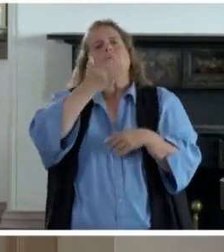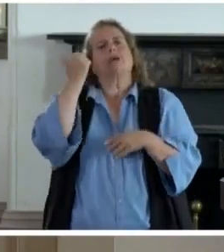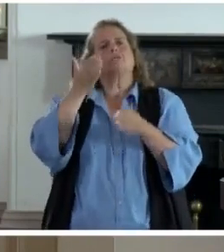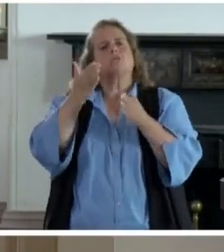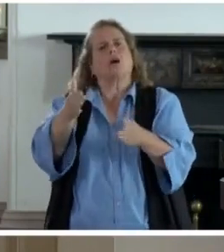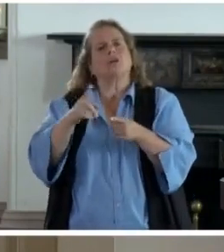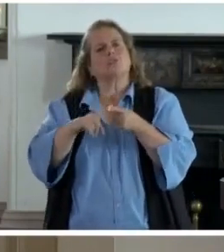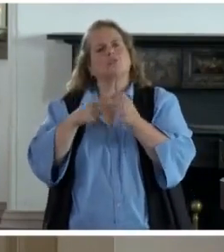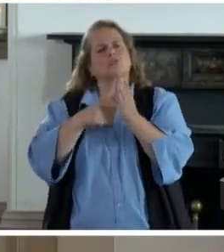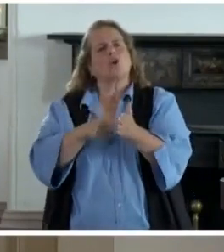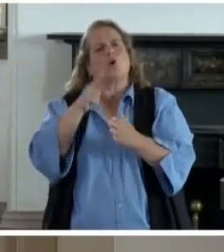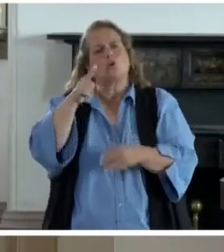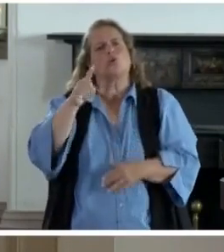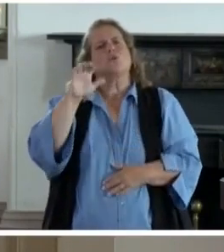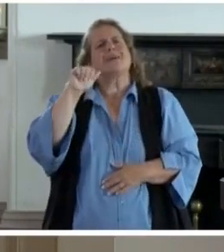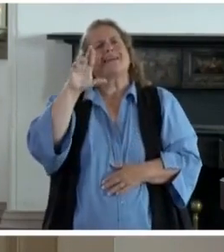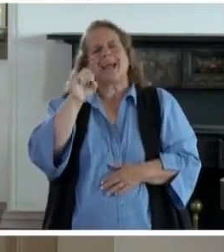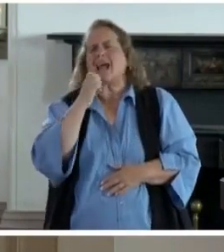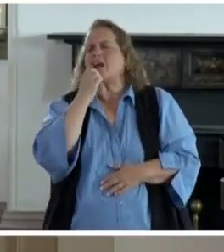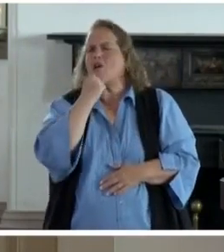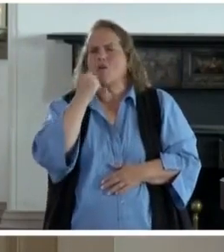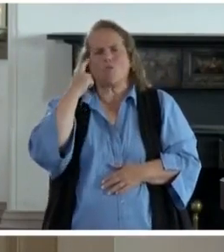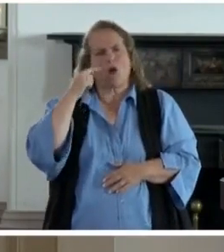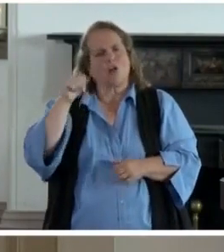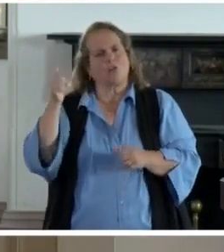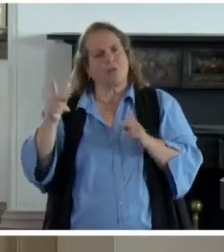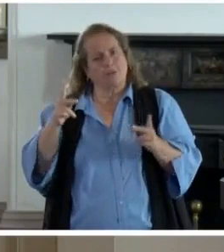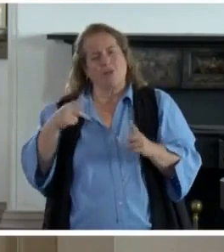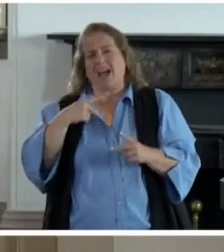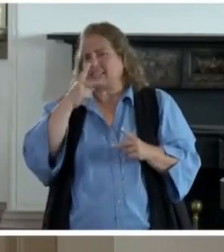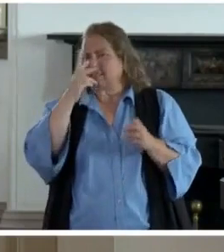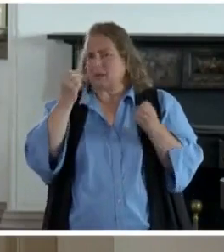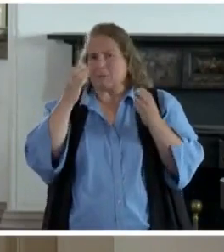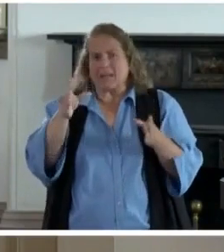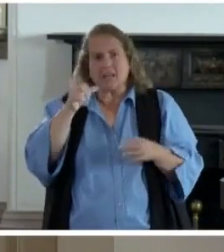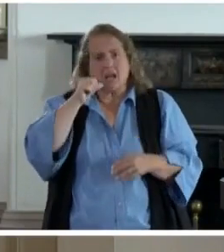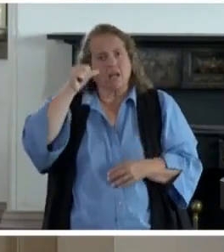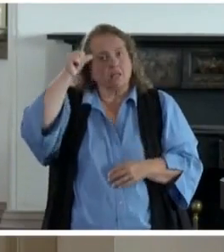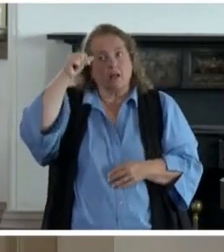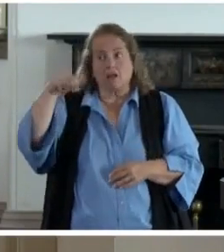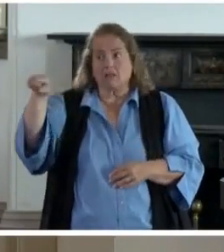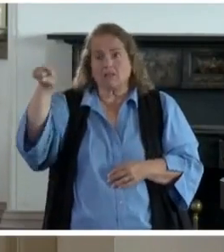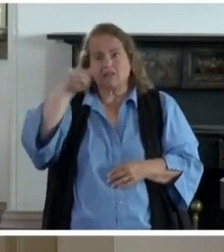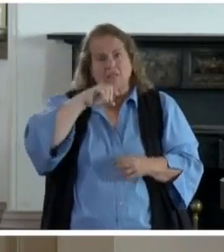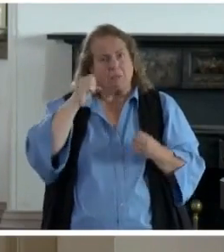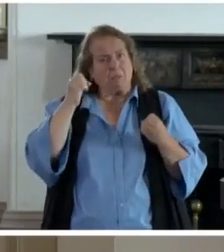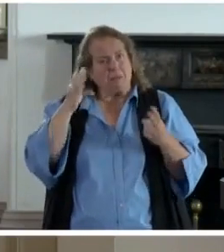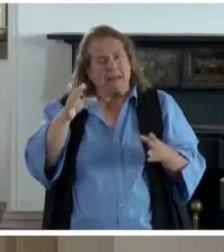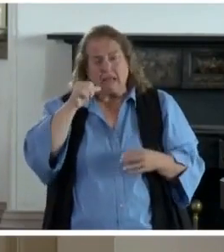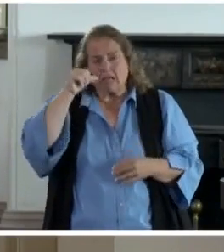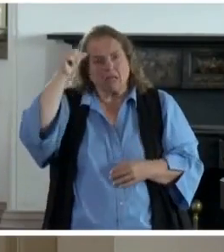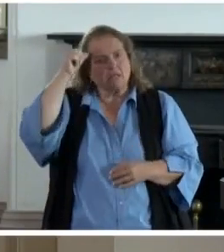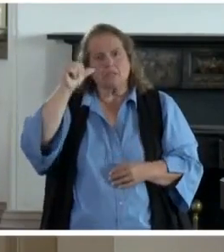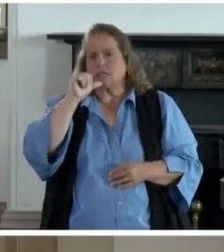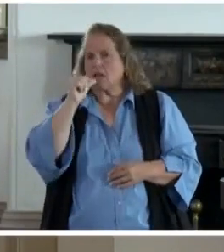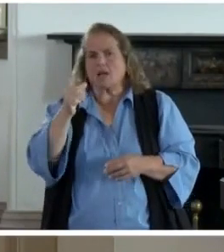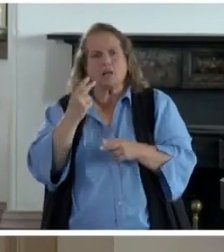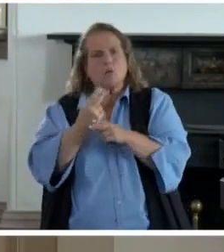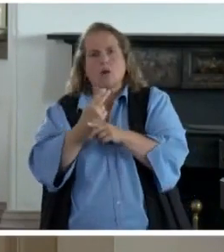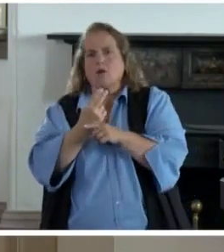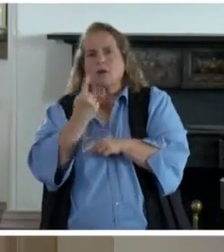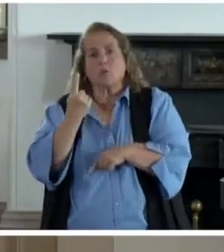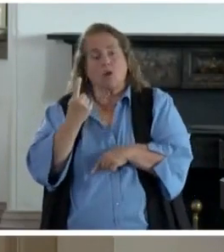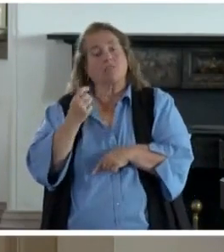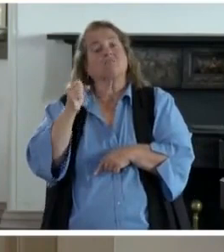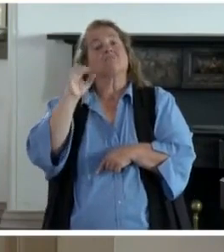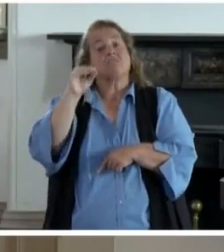And I see a lot of adults. I see most adults out there not wearing one. So I want to read a note from a